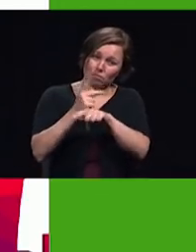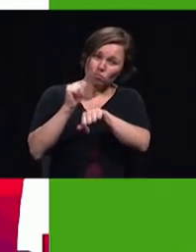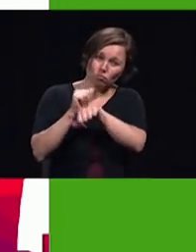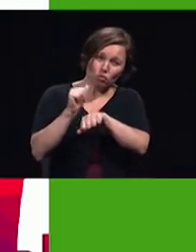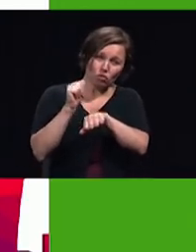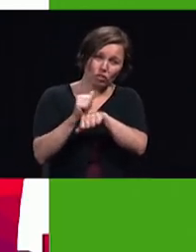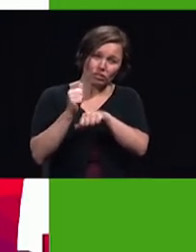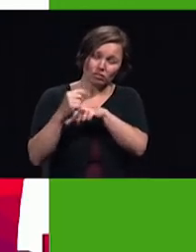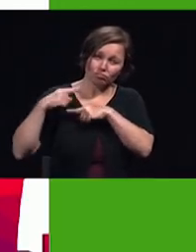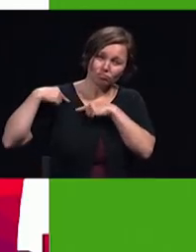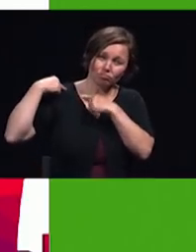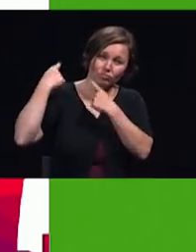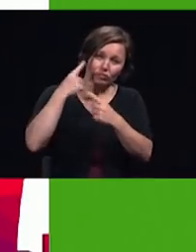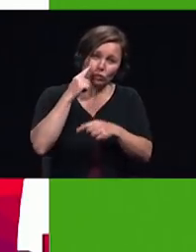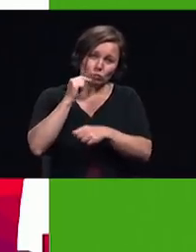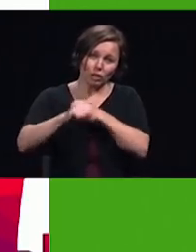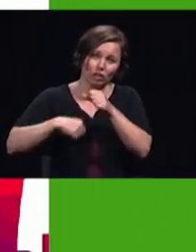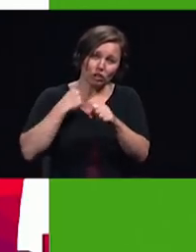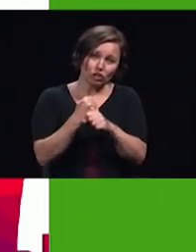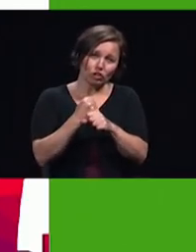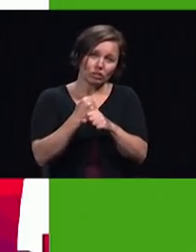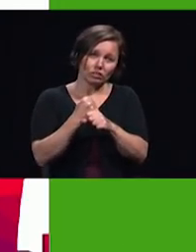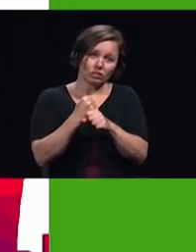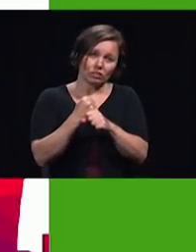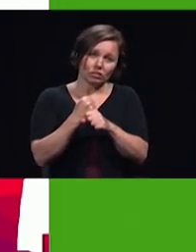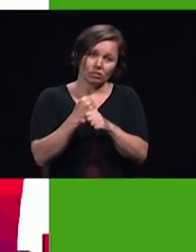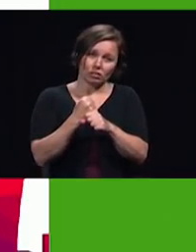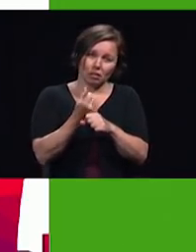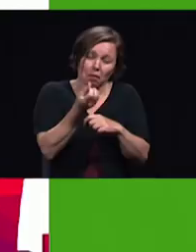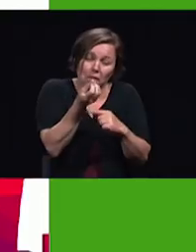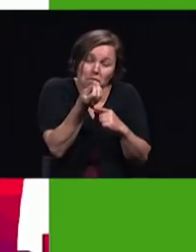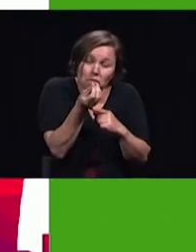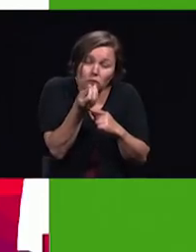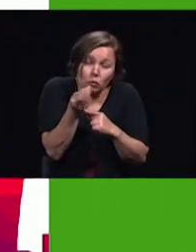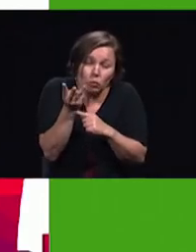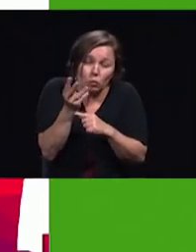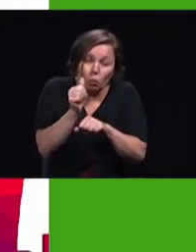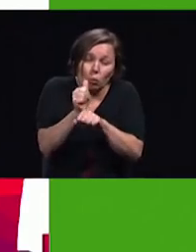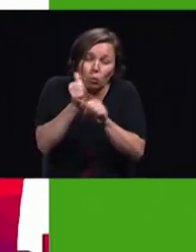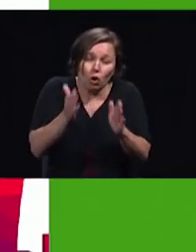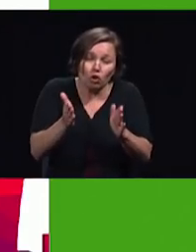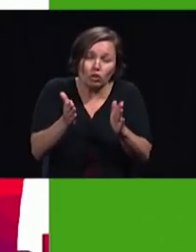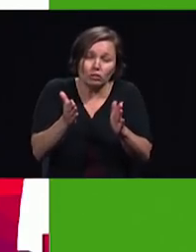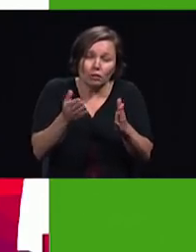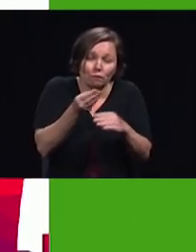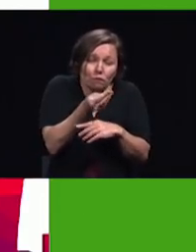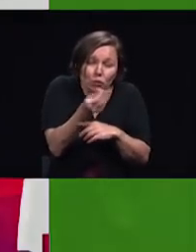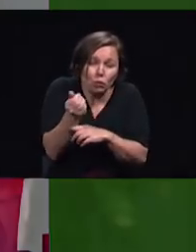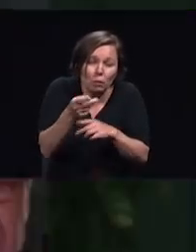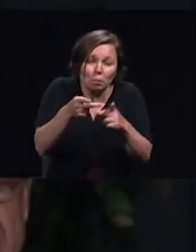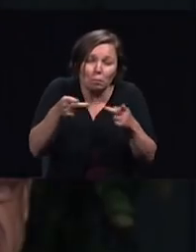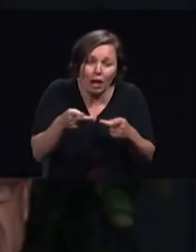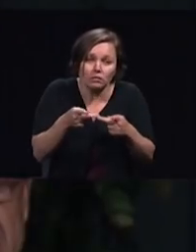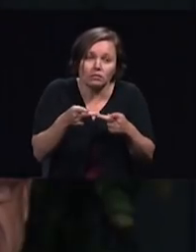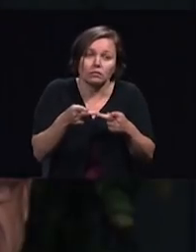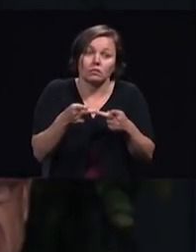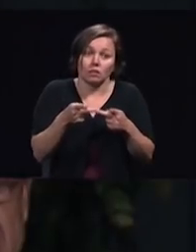last twenty years or more a little has been done in a few places but much more might be done